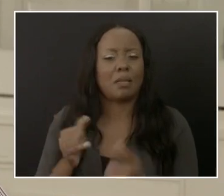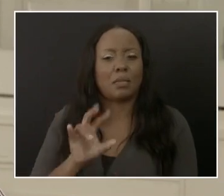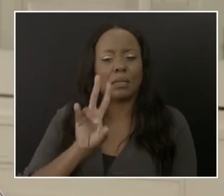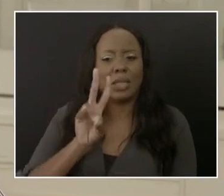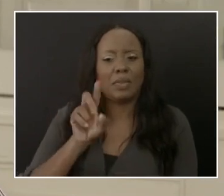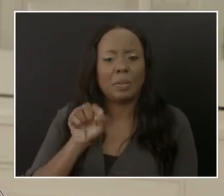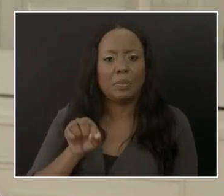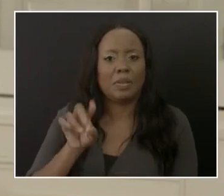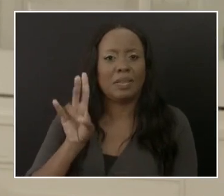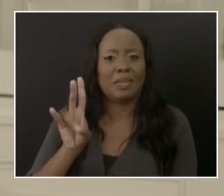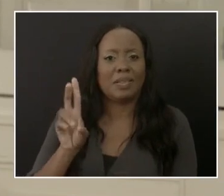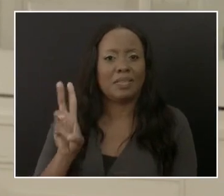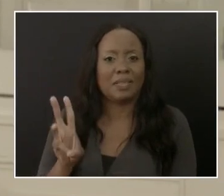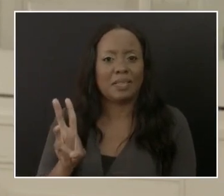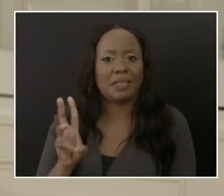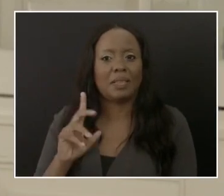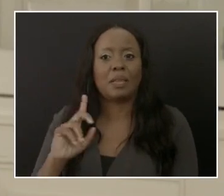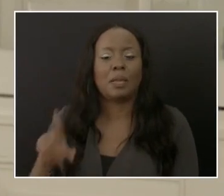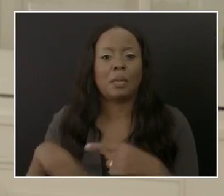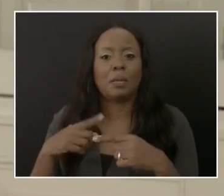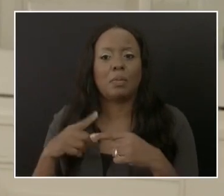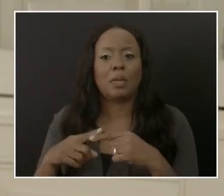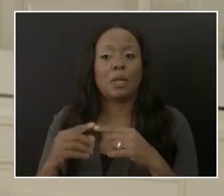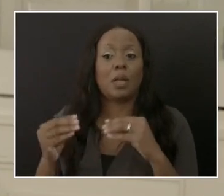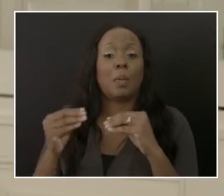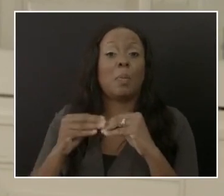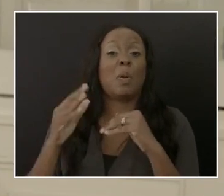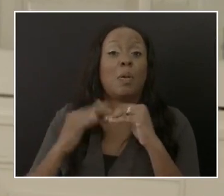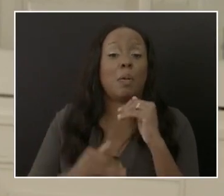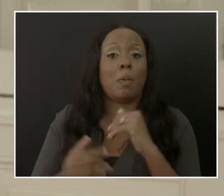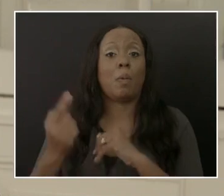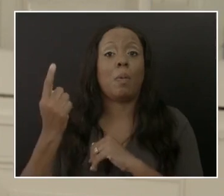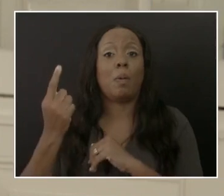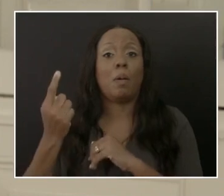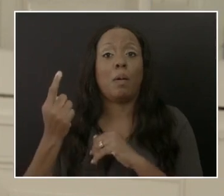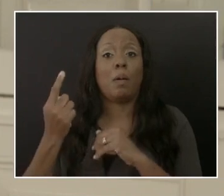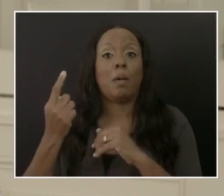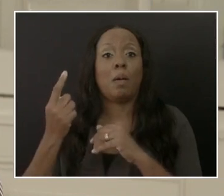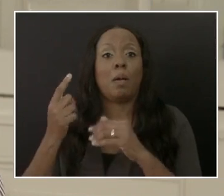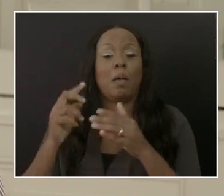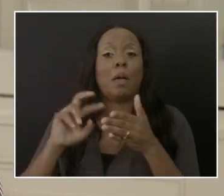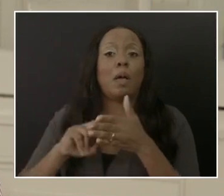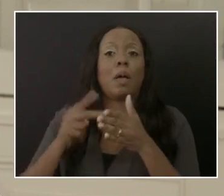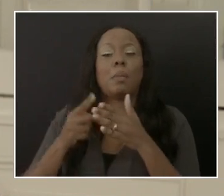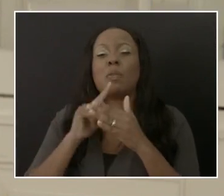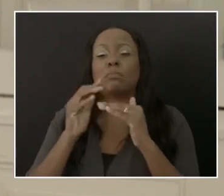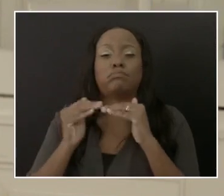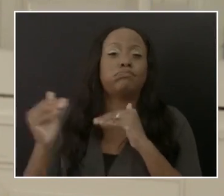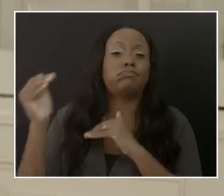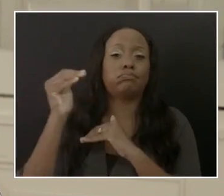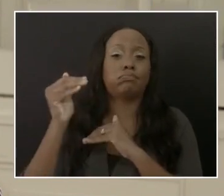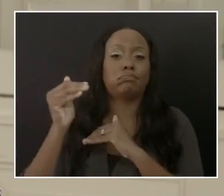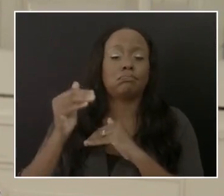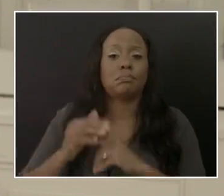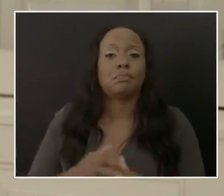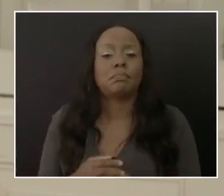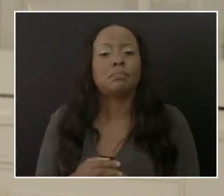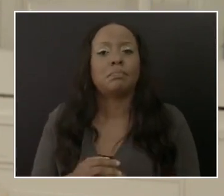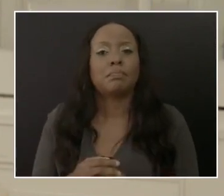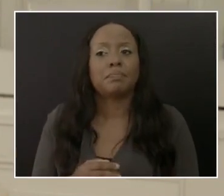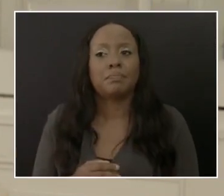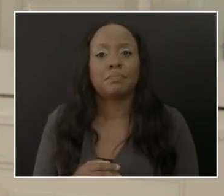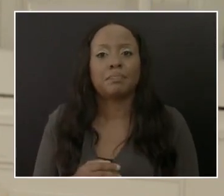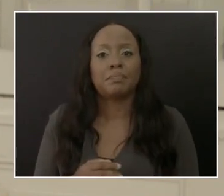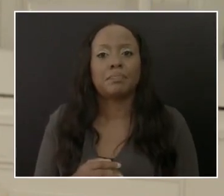When it is greater than one, the infection rate is getting out of hand. But why I say